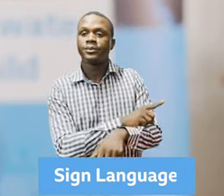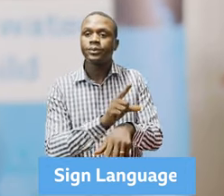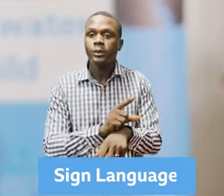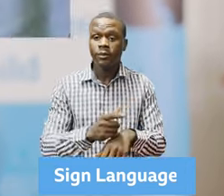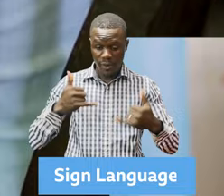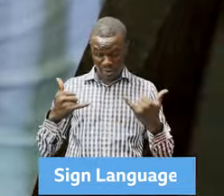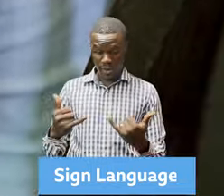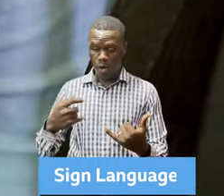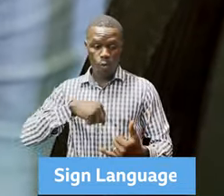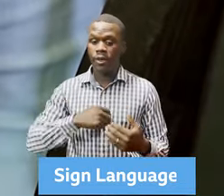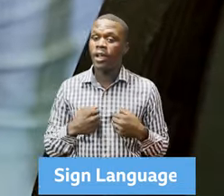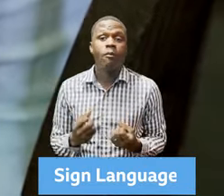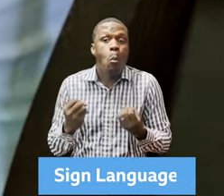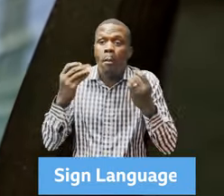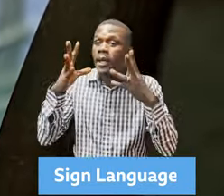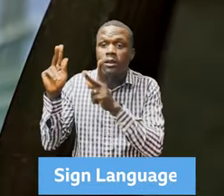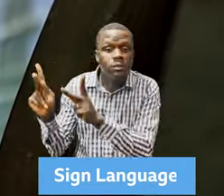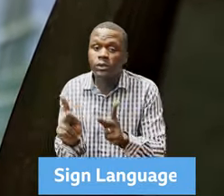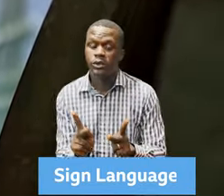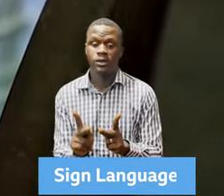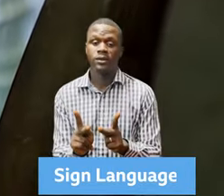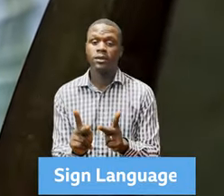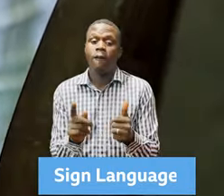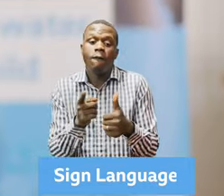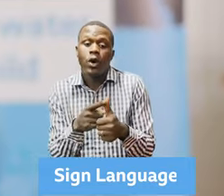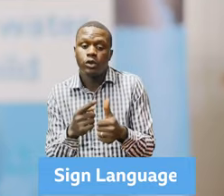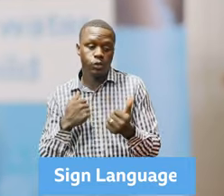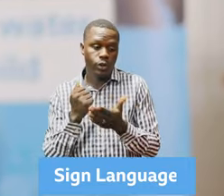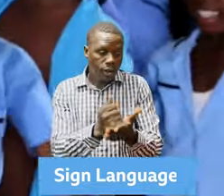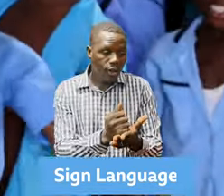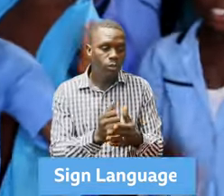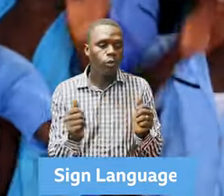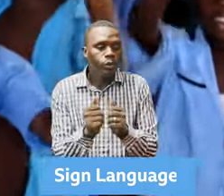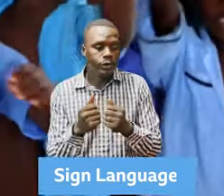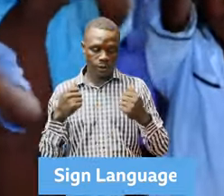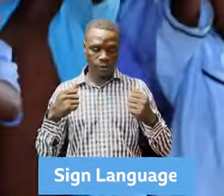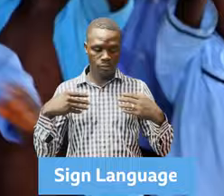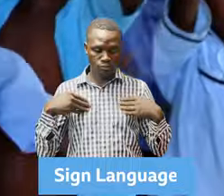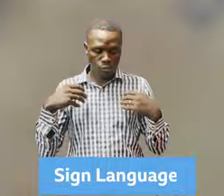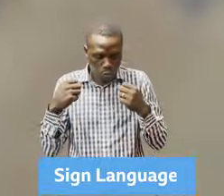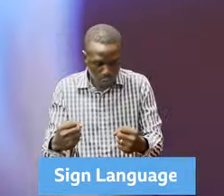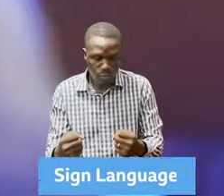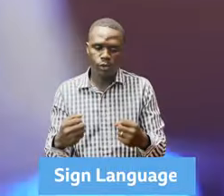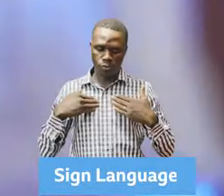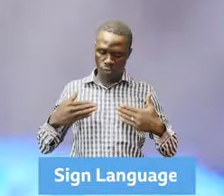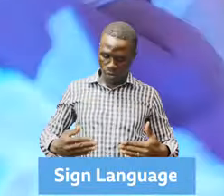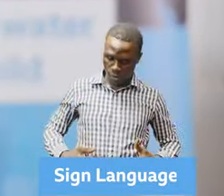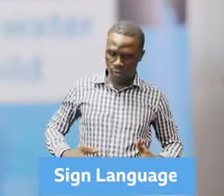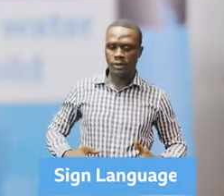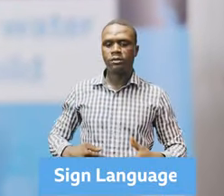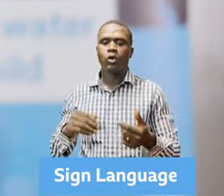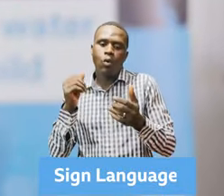number of programs. The first being in the area of health and nutrition, basic education, child protection,